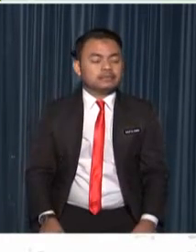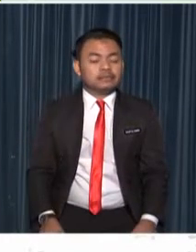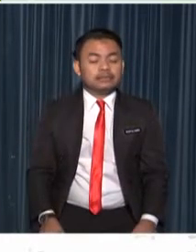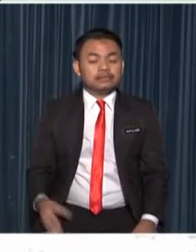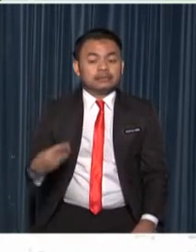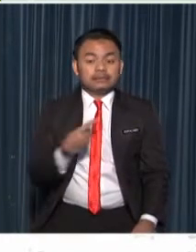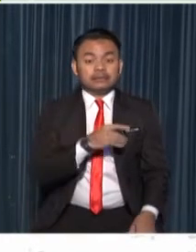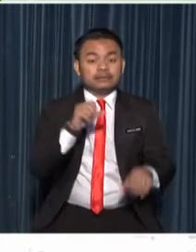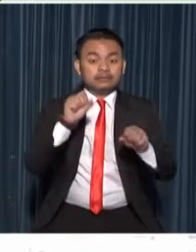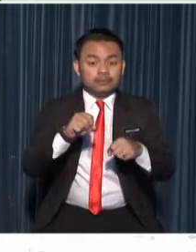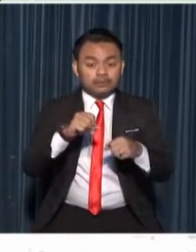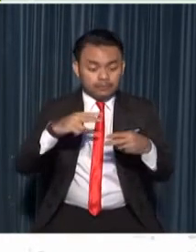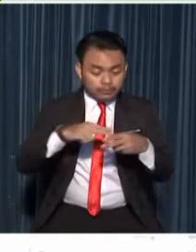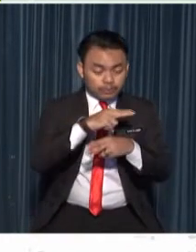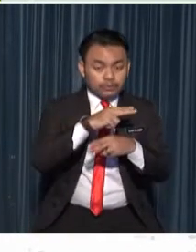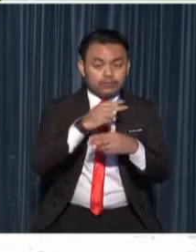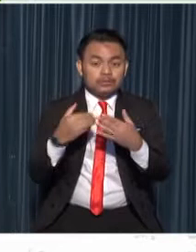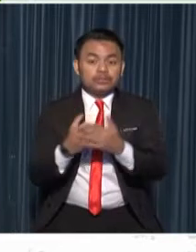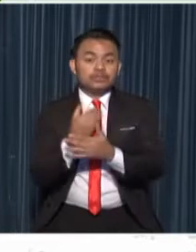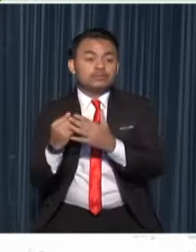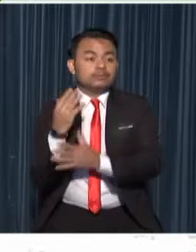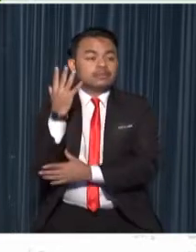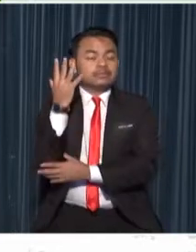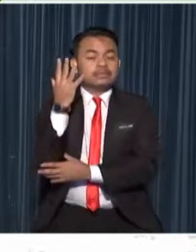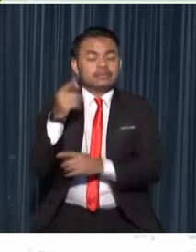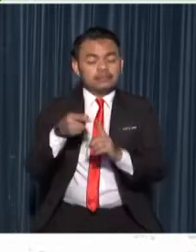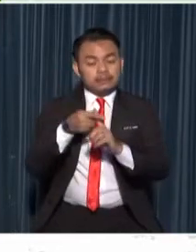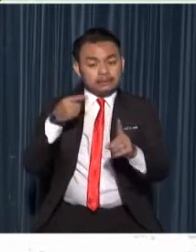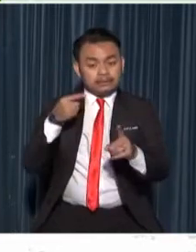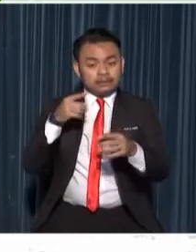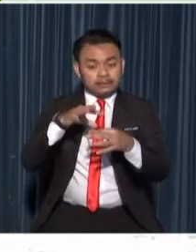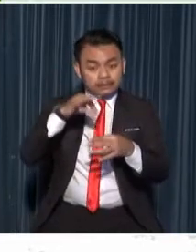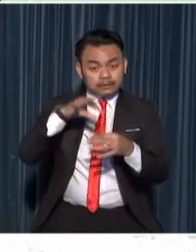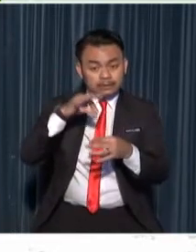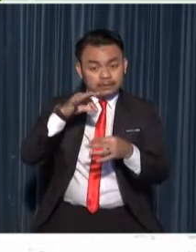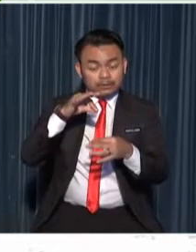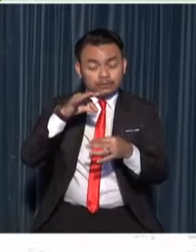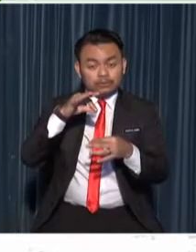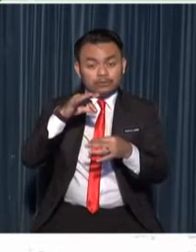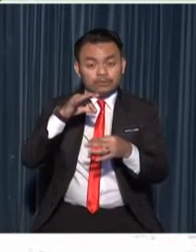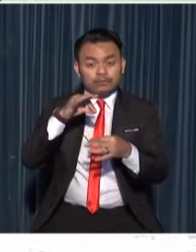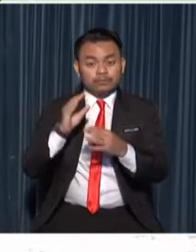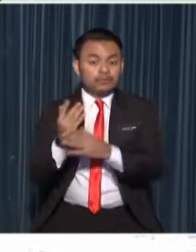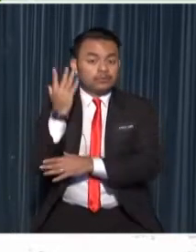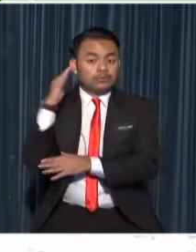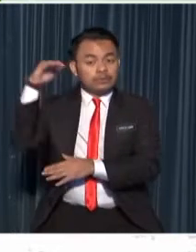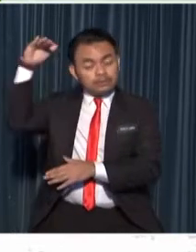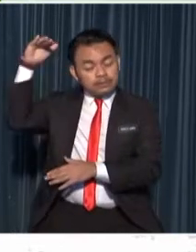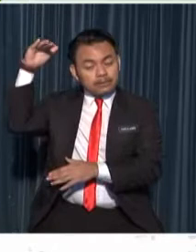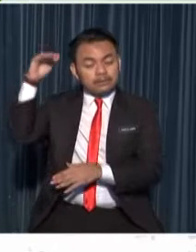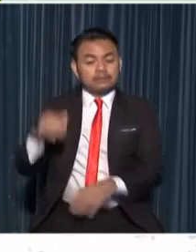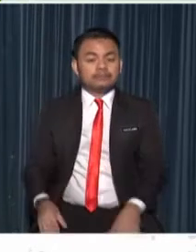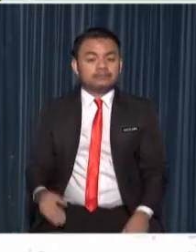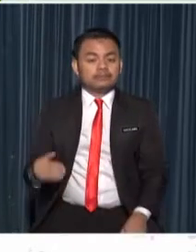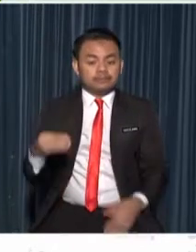produce new plants from tissues of a parent plant that are placed in nutrient